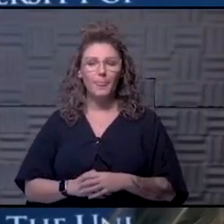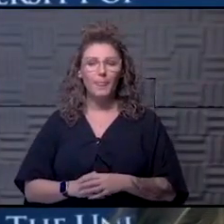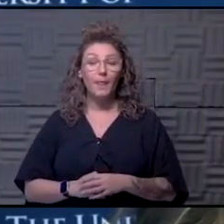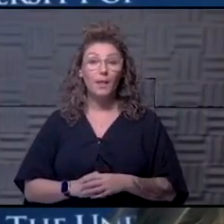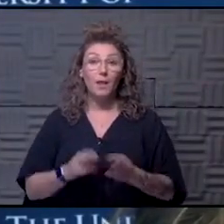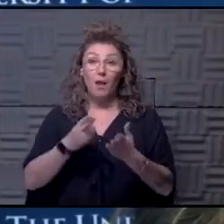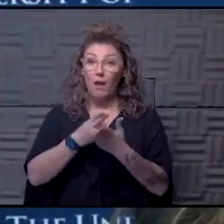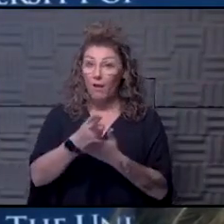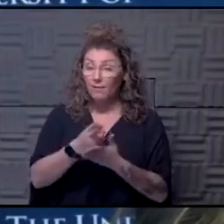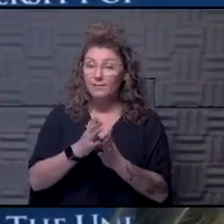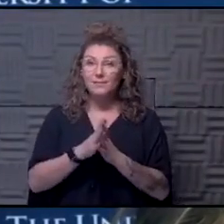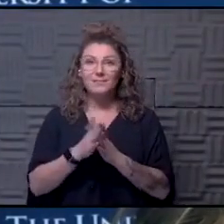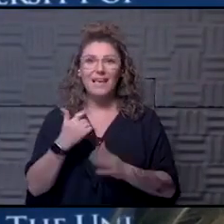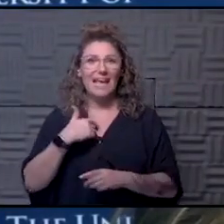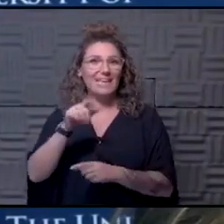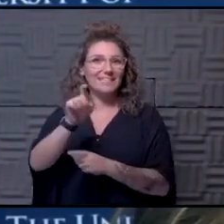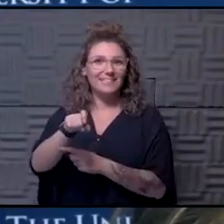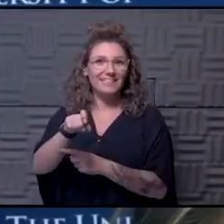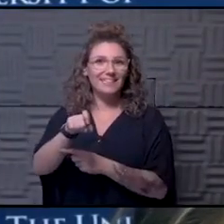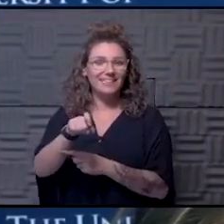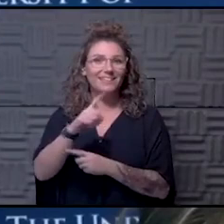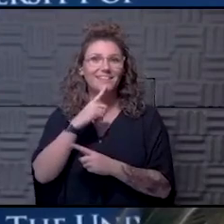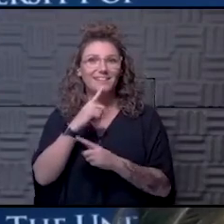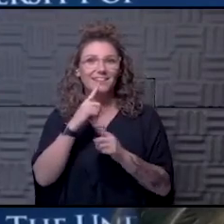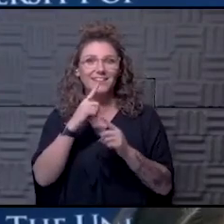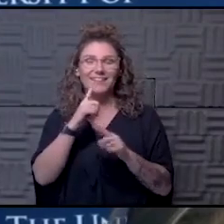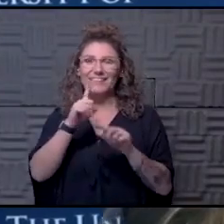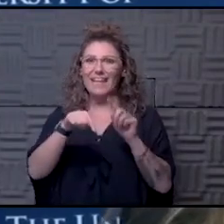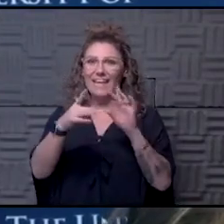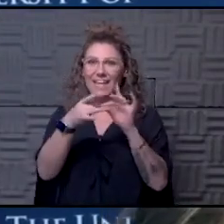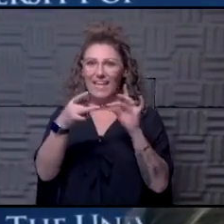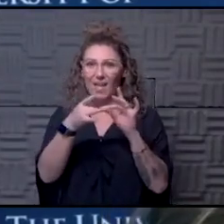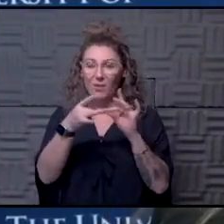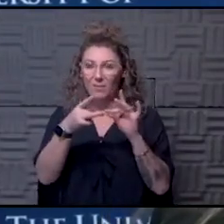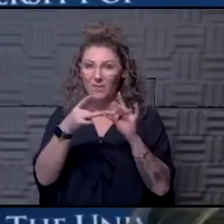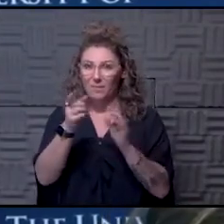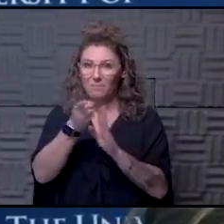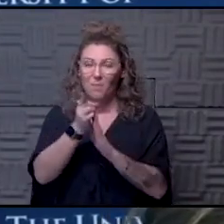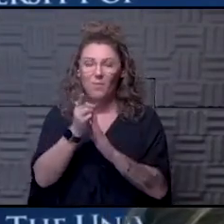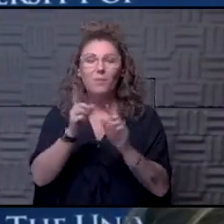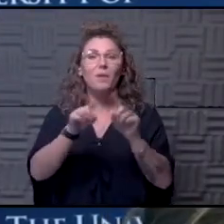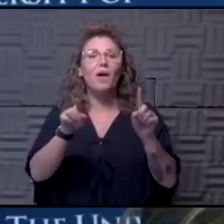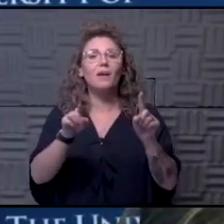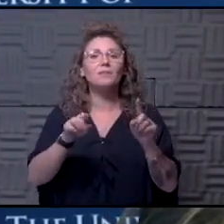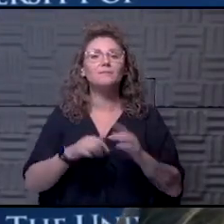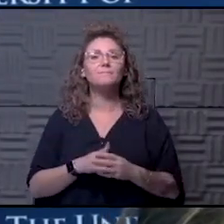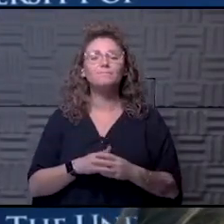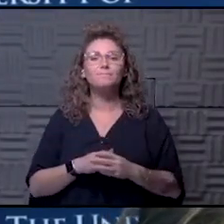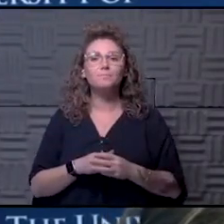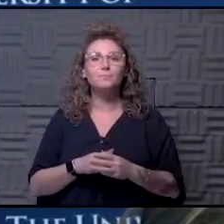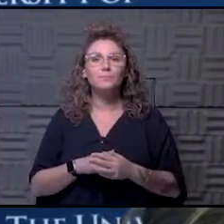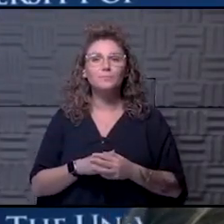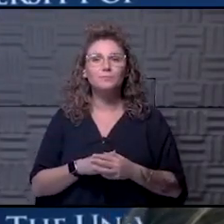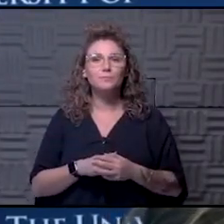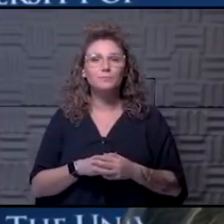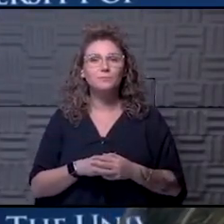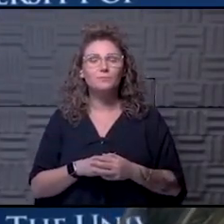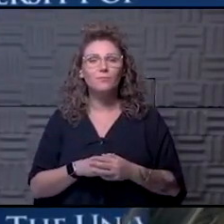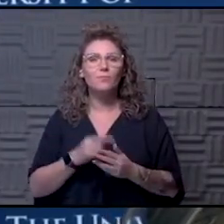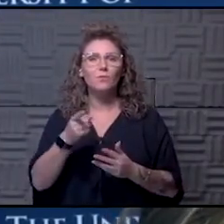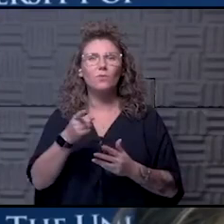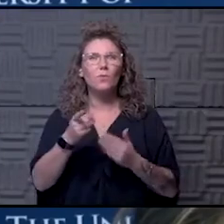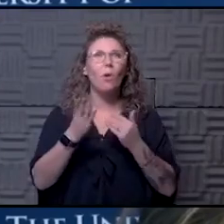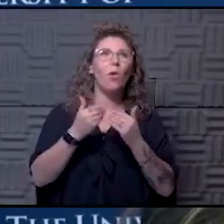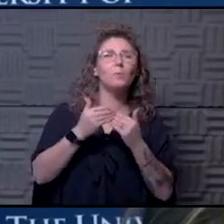Honestly, I need to, can't comment on that at the moment, but I think you could